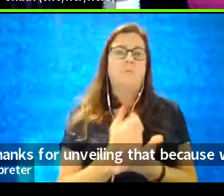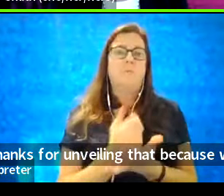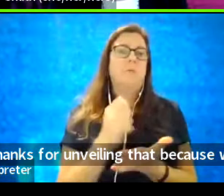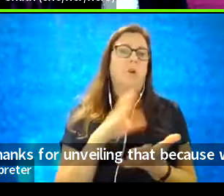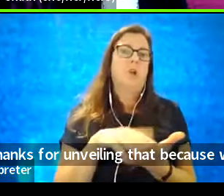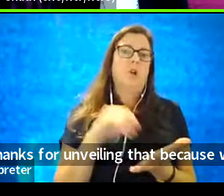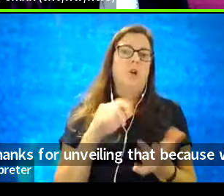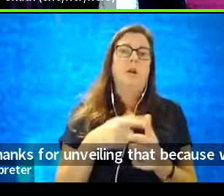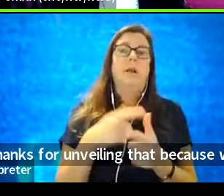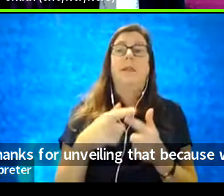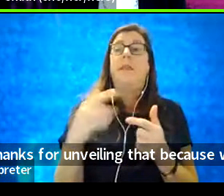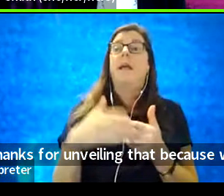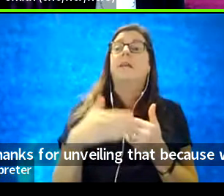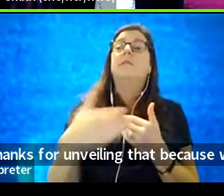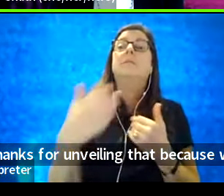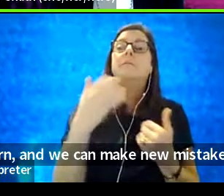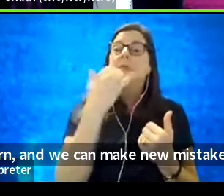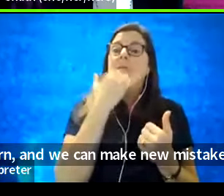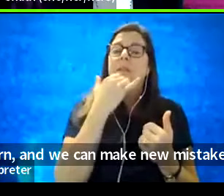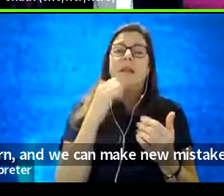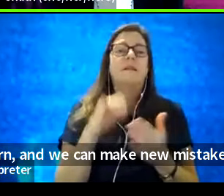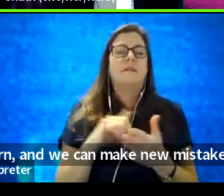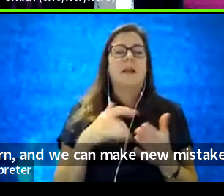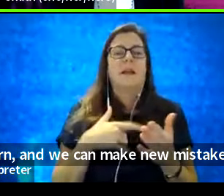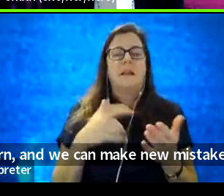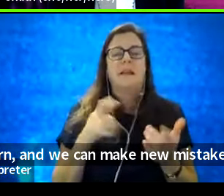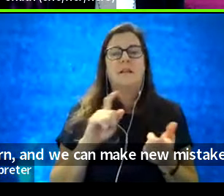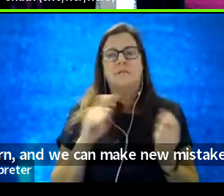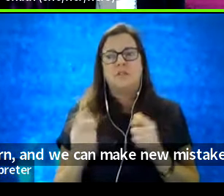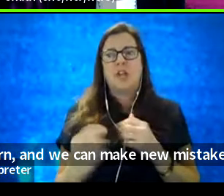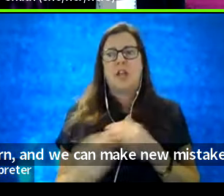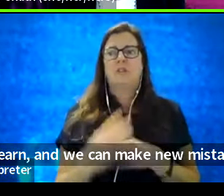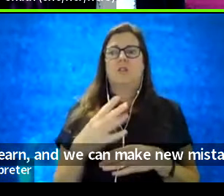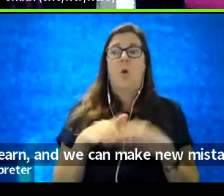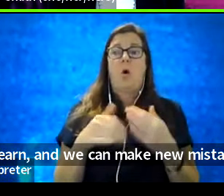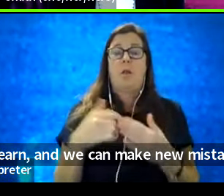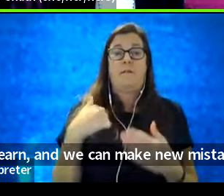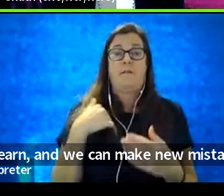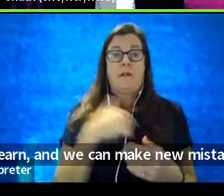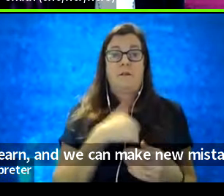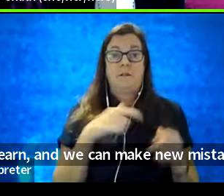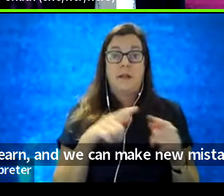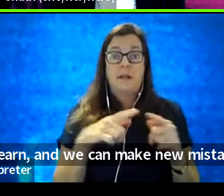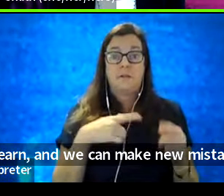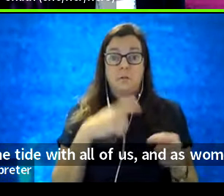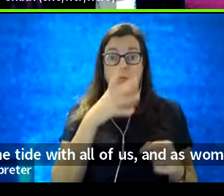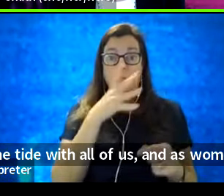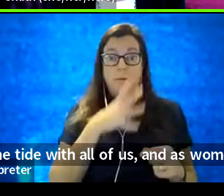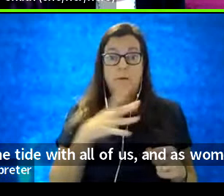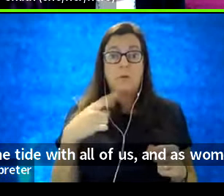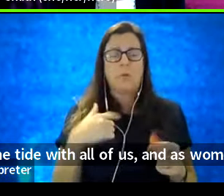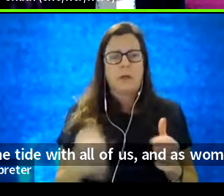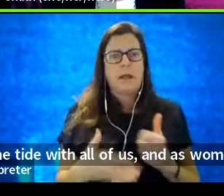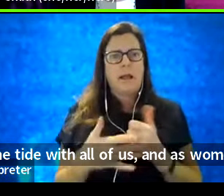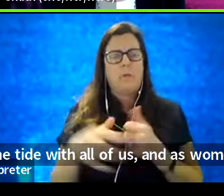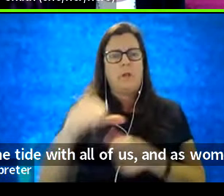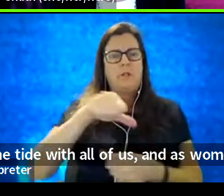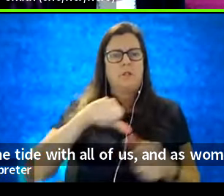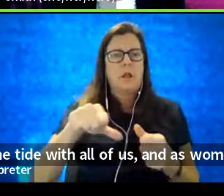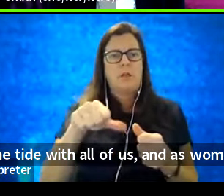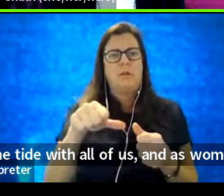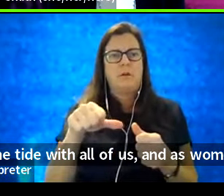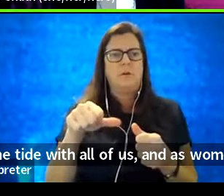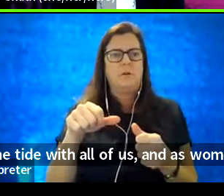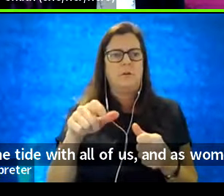can make new mistakes that rise the tide with all of us. And as women, we can help each other to,